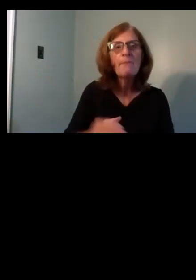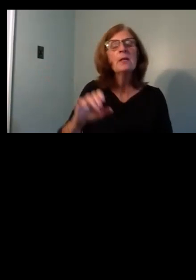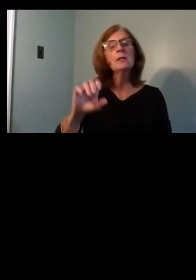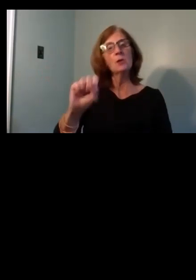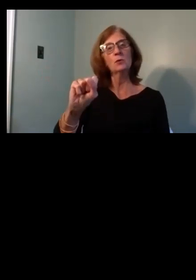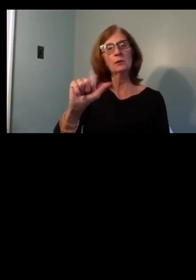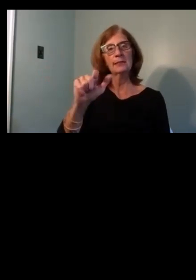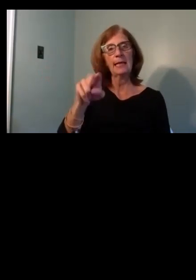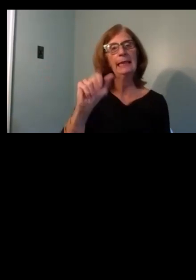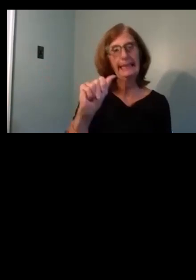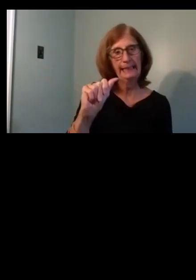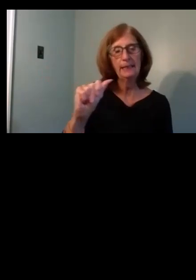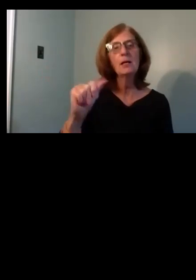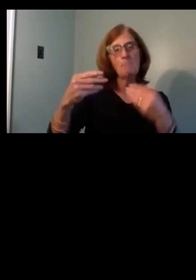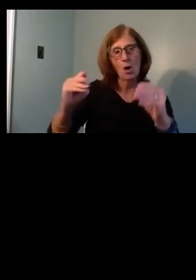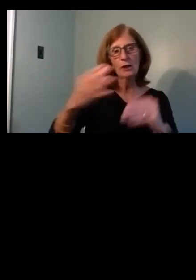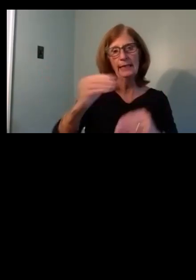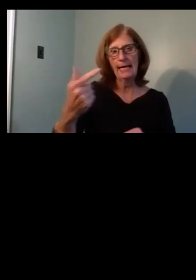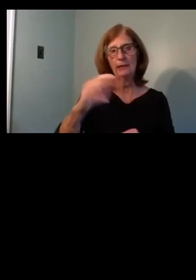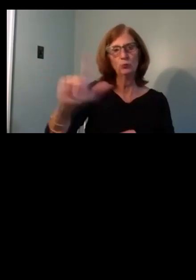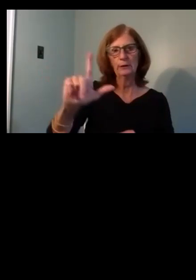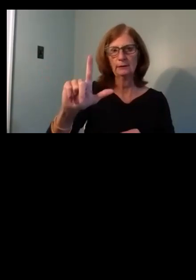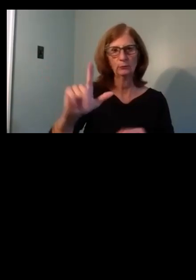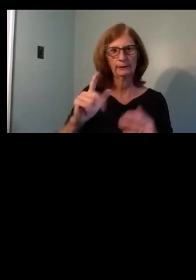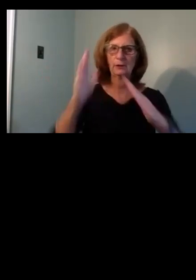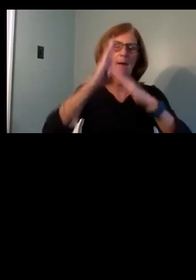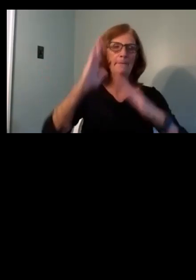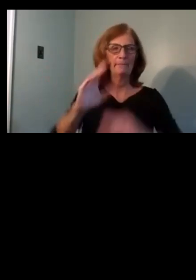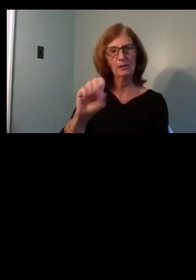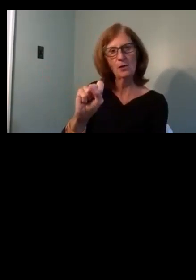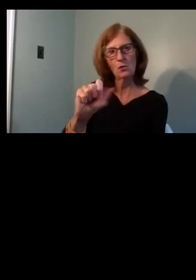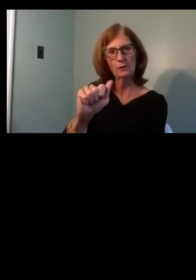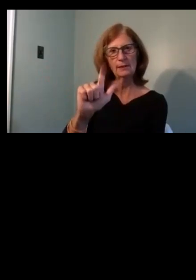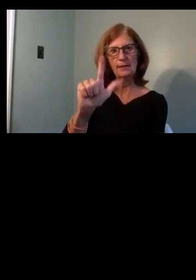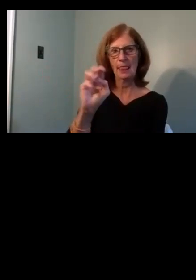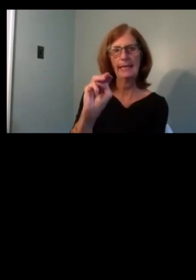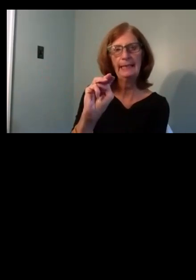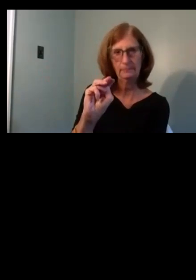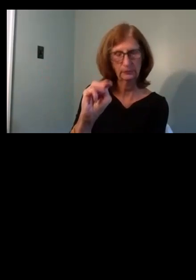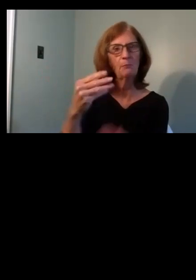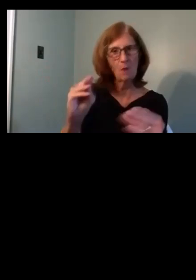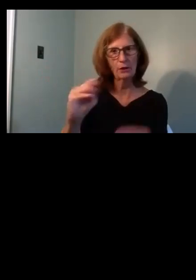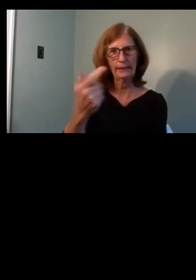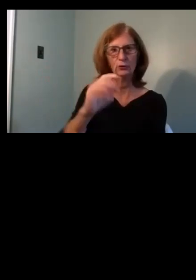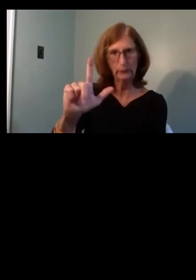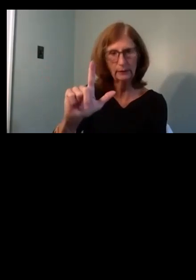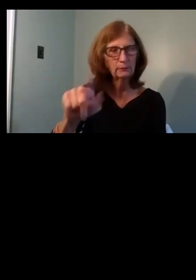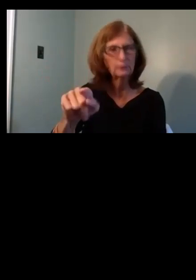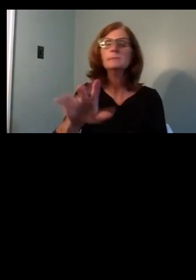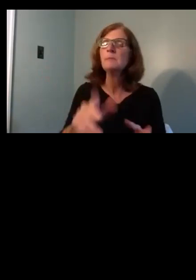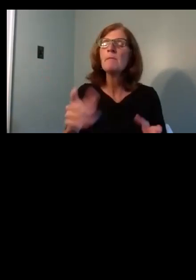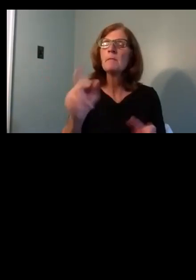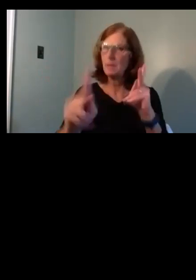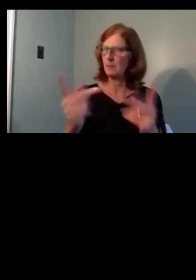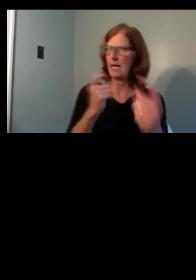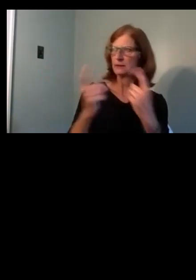was by and large the clear favorite. The other thing I think is worth noting, I've been asked this question, the